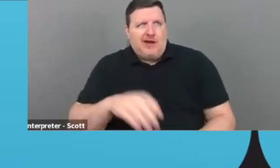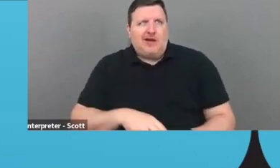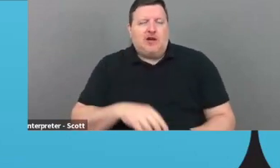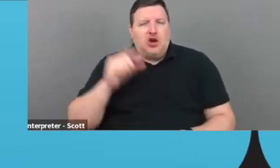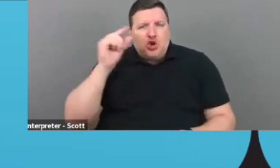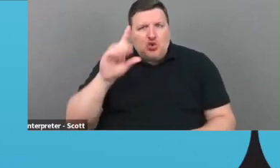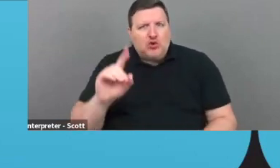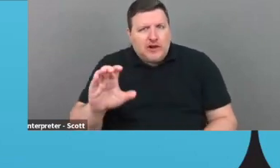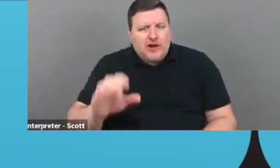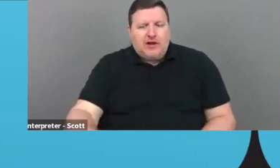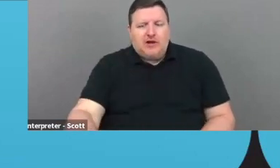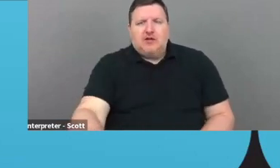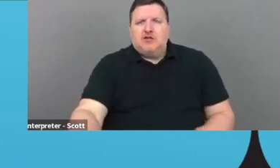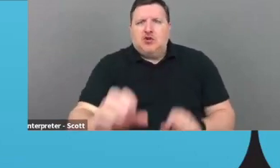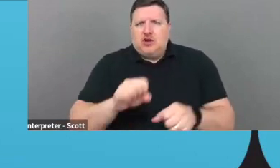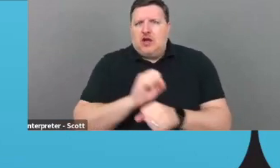So you can work offline.